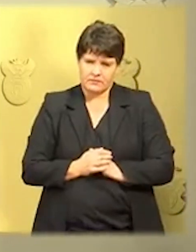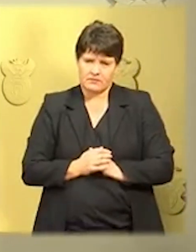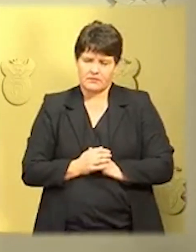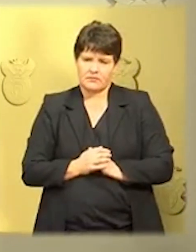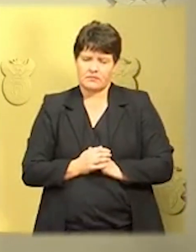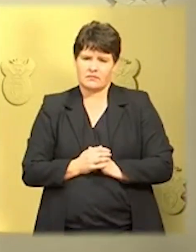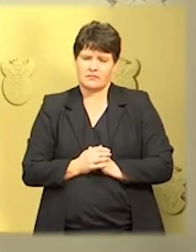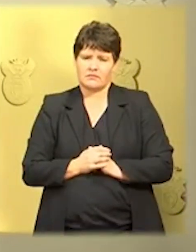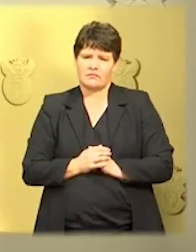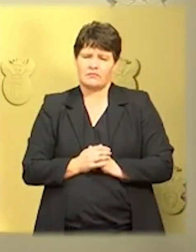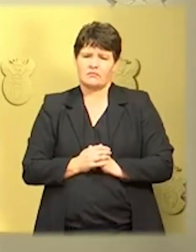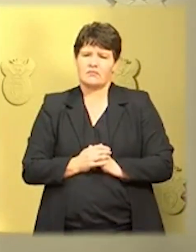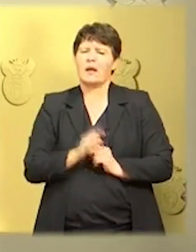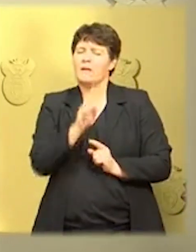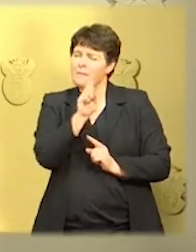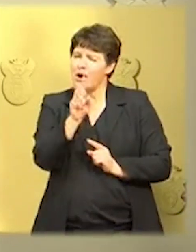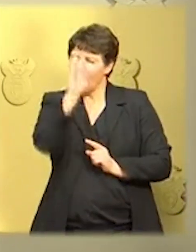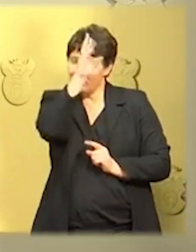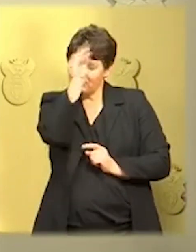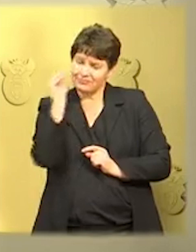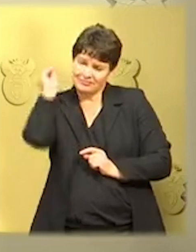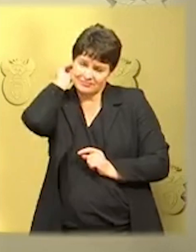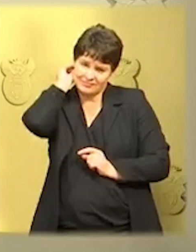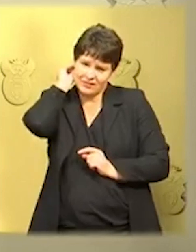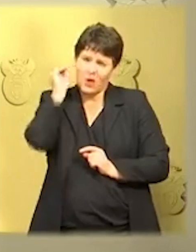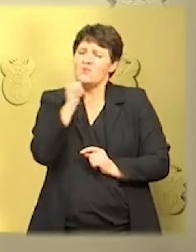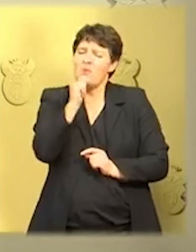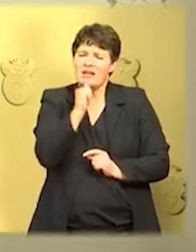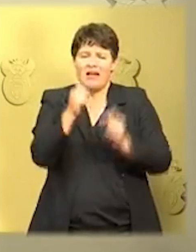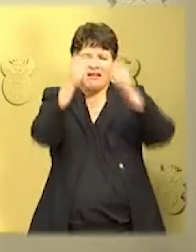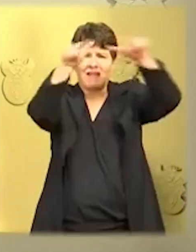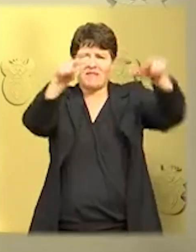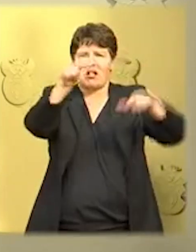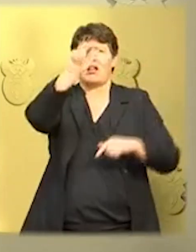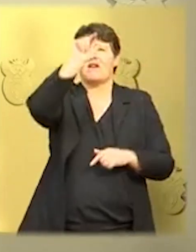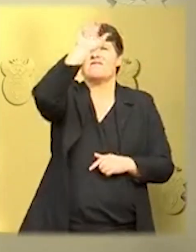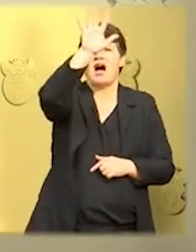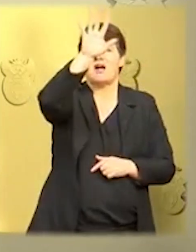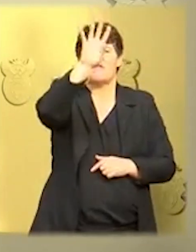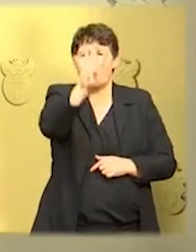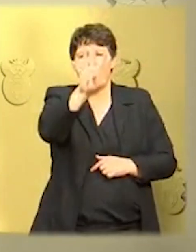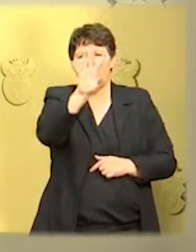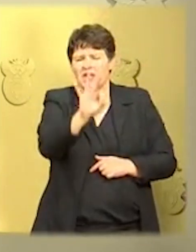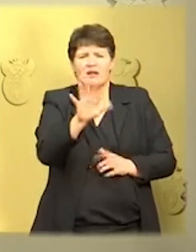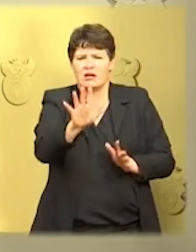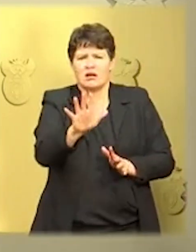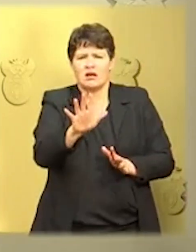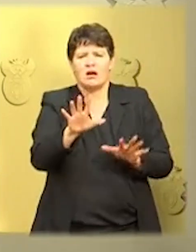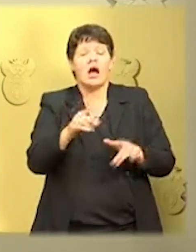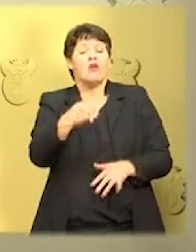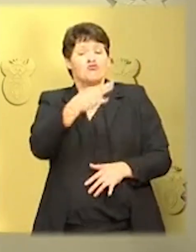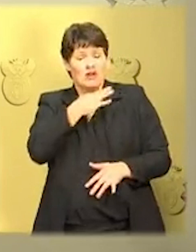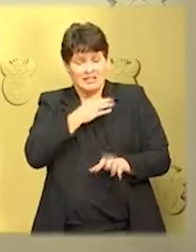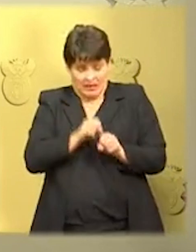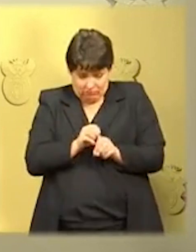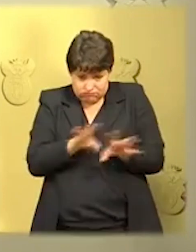will remain in place regardless of the level of alert for as long as the risk of